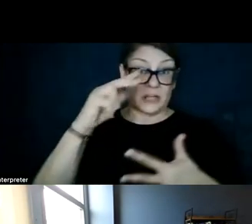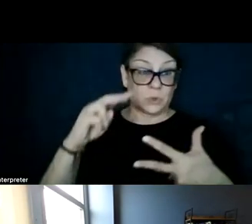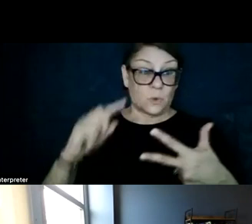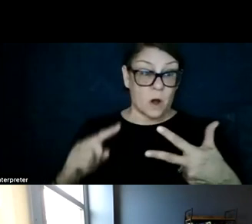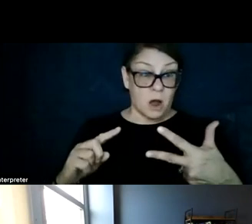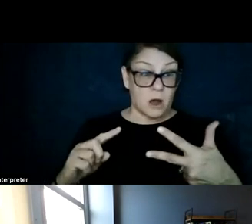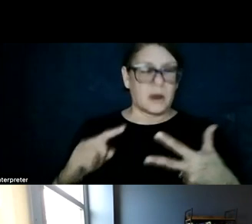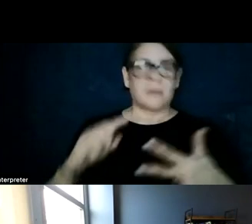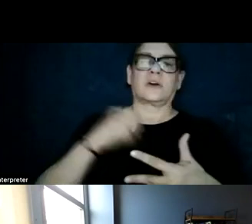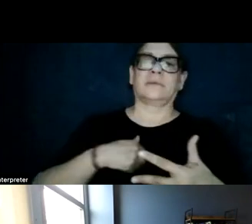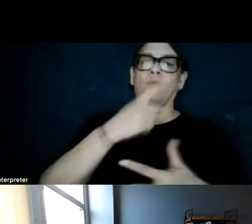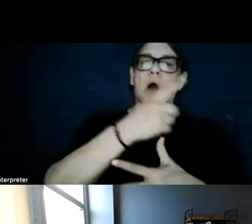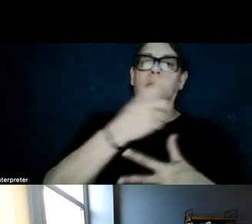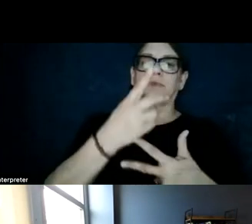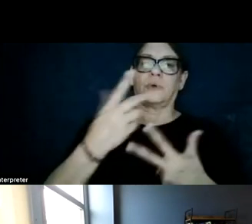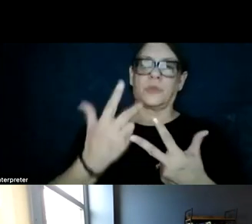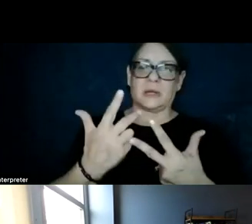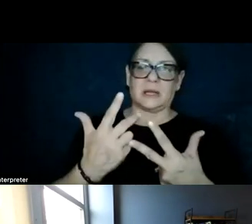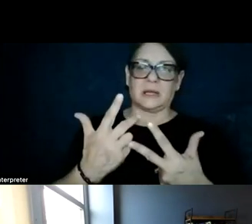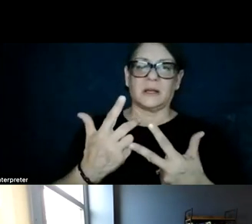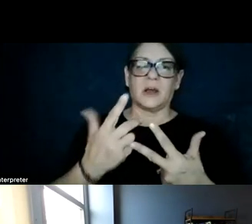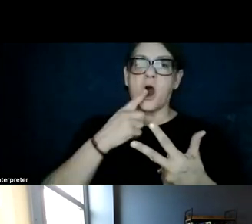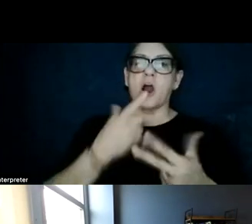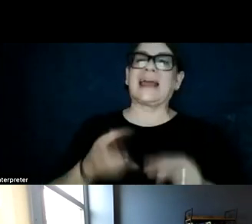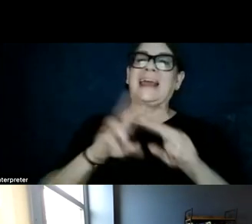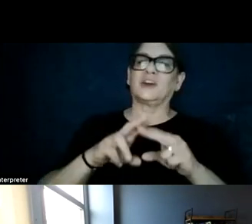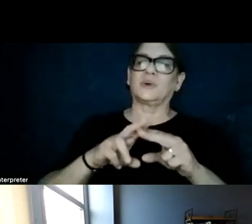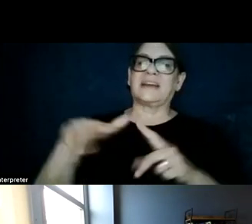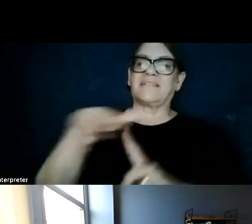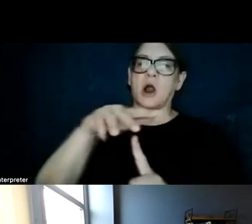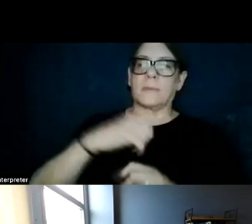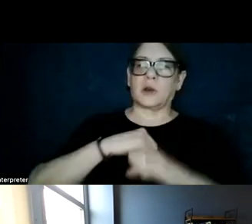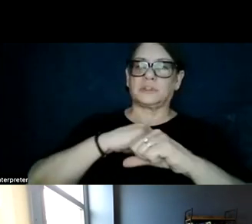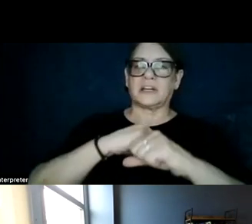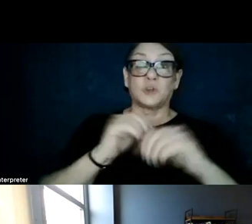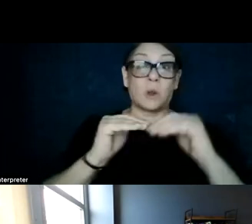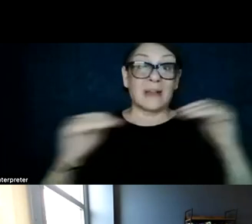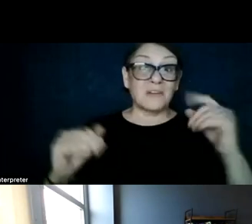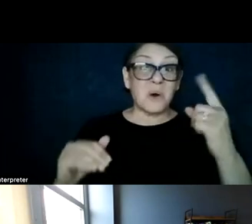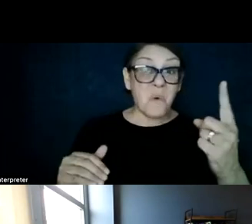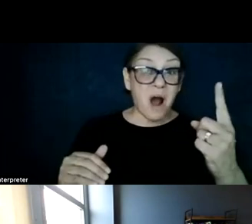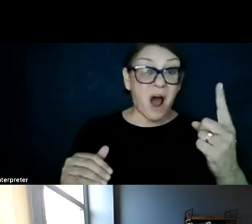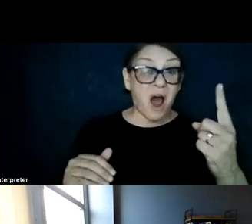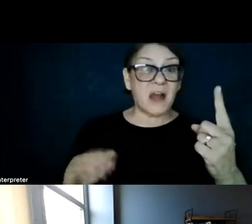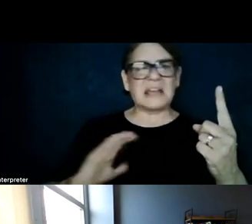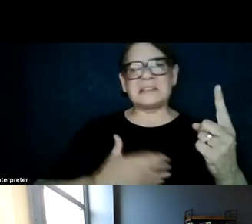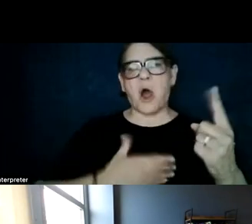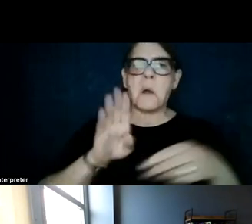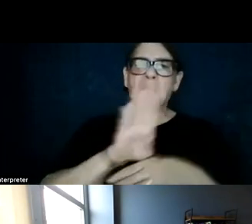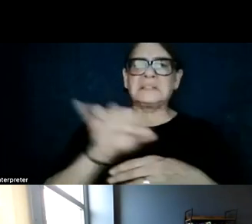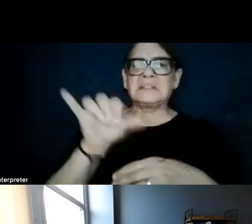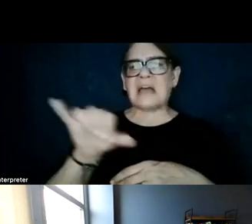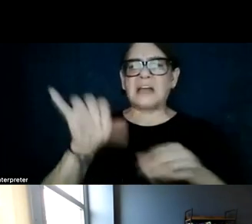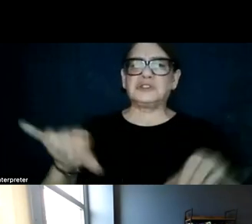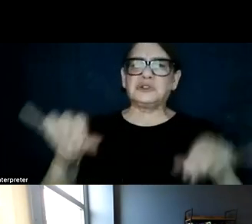characterized by increasing levels of environmental protection. So in level one is kind of our siting or business as usual, which is we